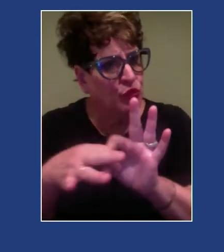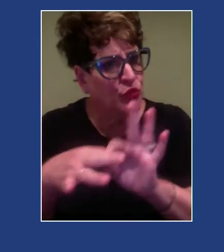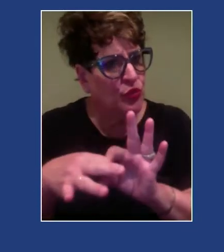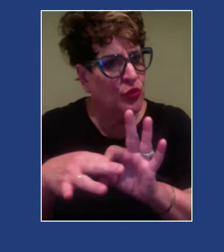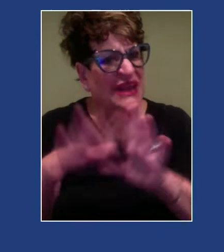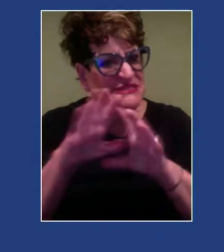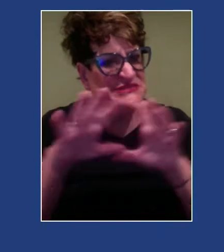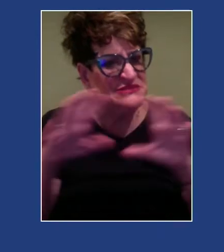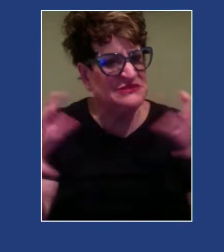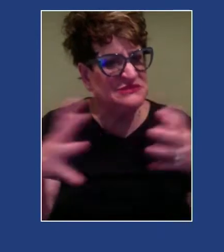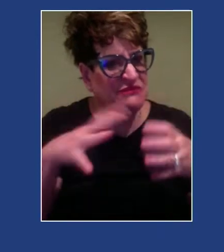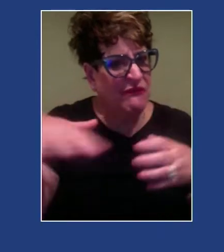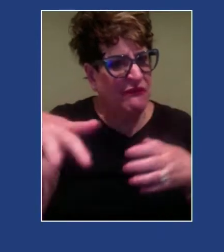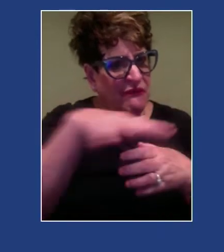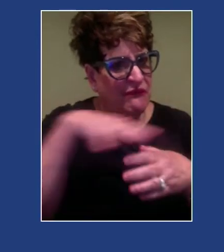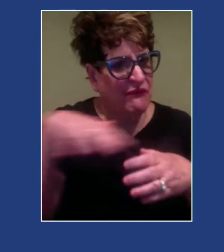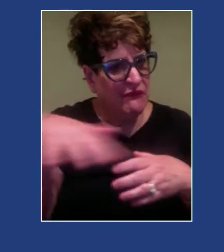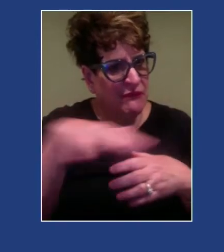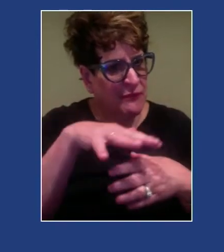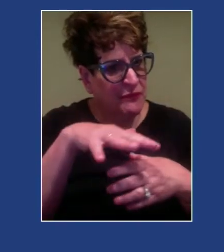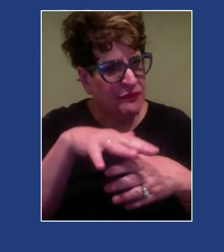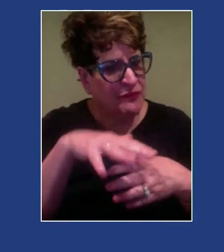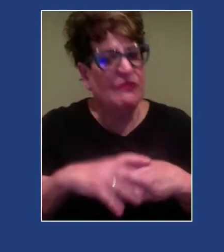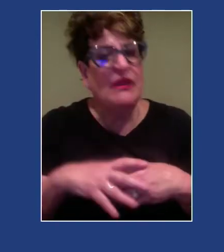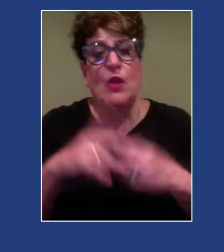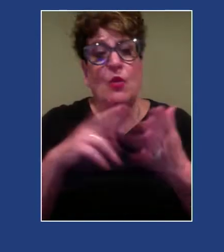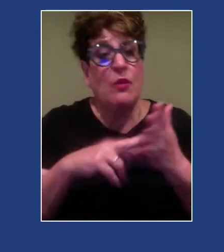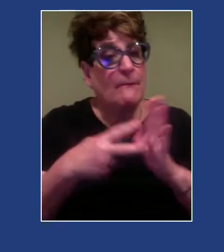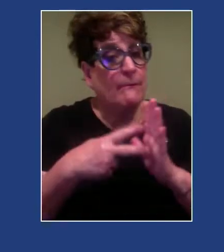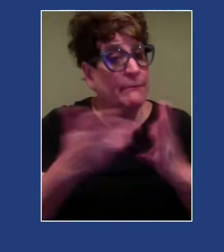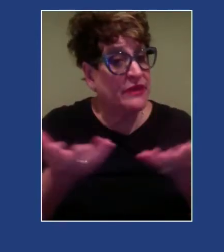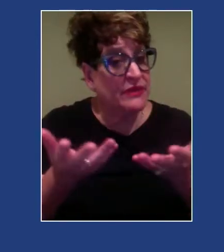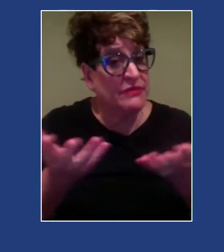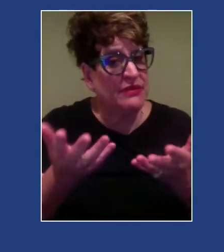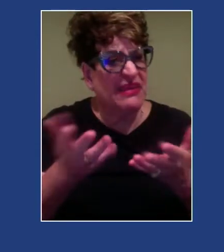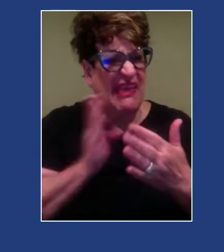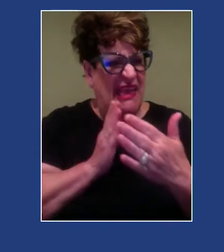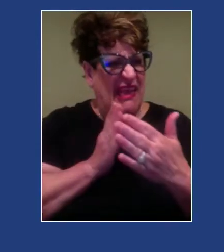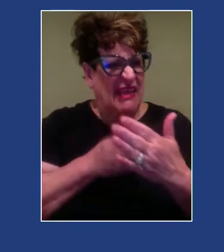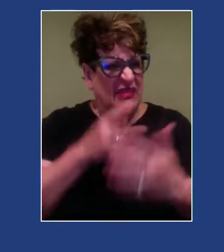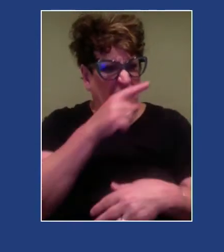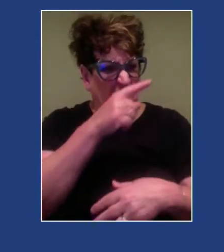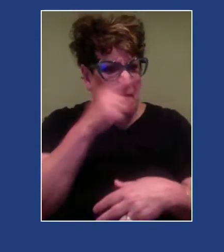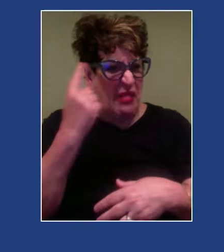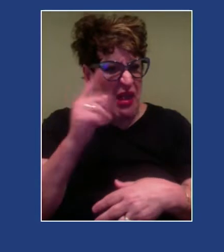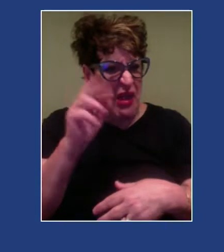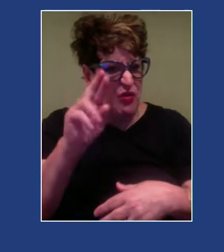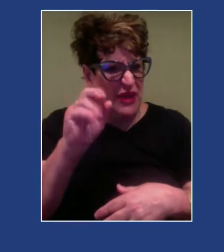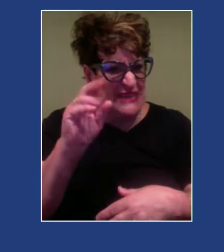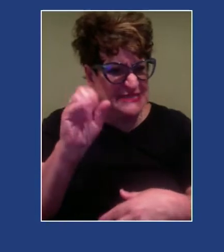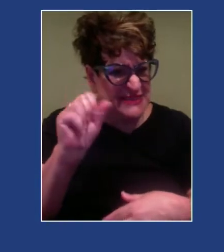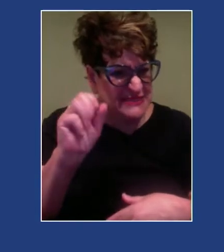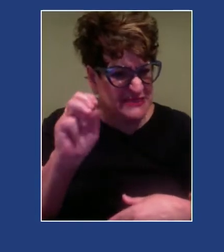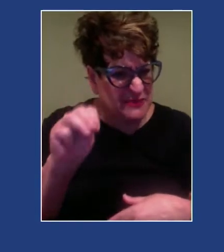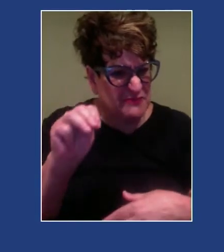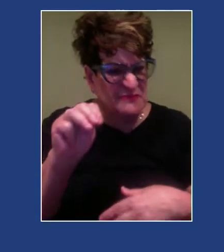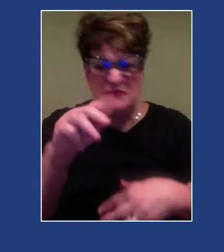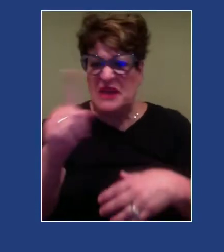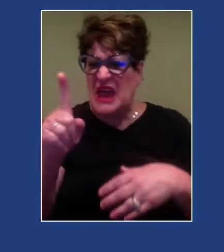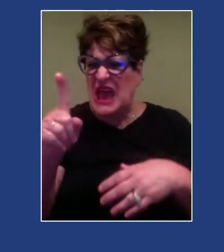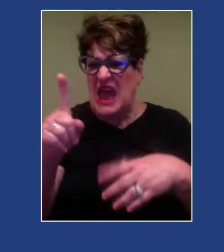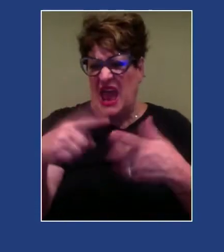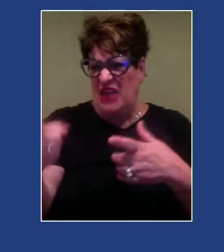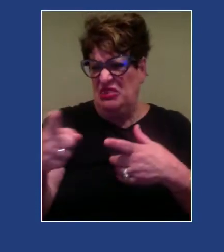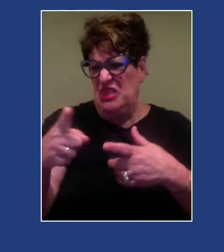standpoint as well, right? And so that means the anti-Black racism and the differential treatment and hierarchies that come